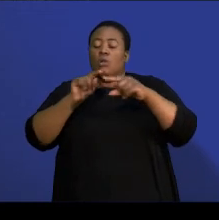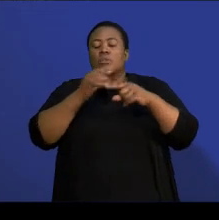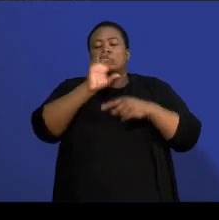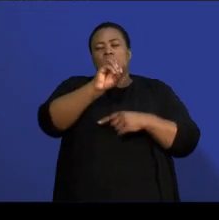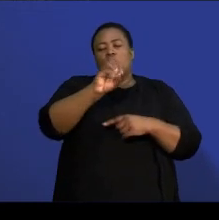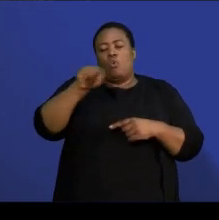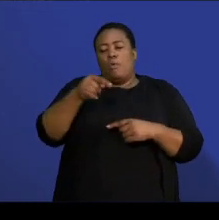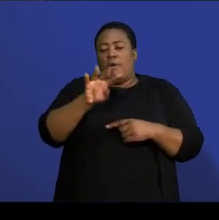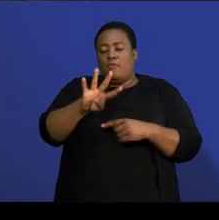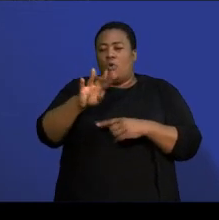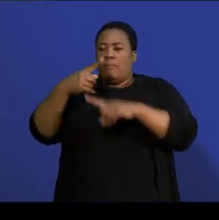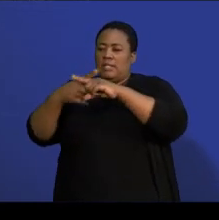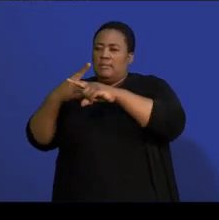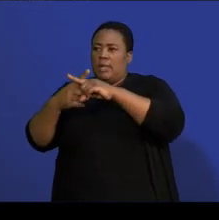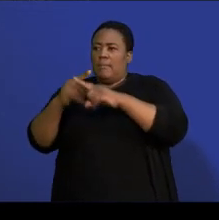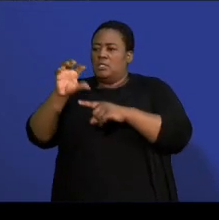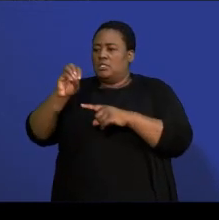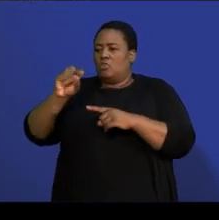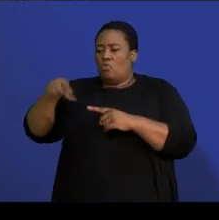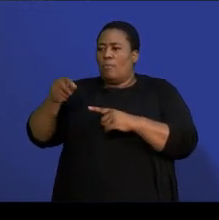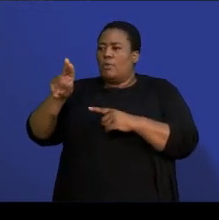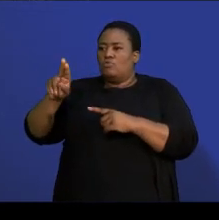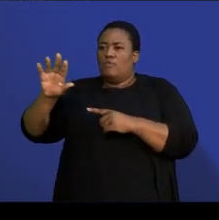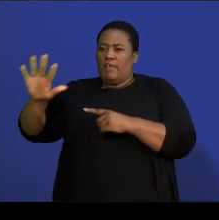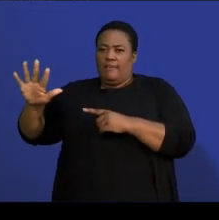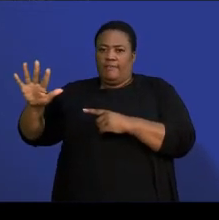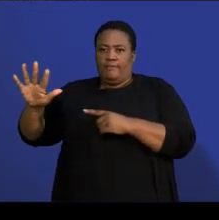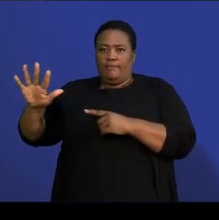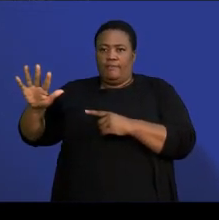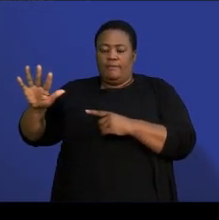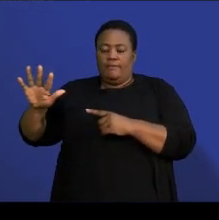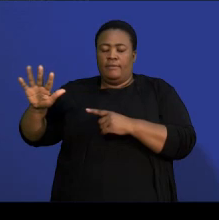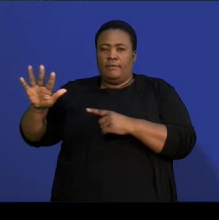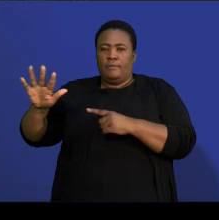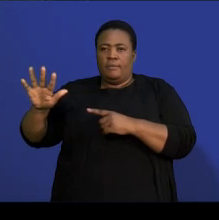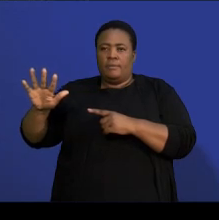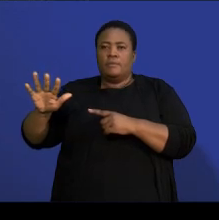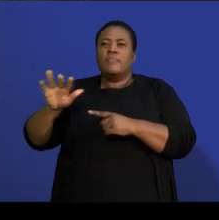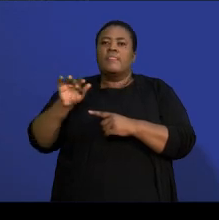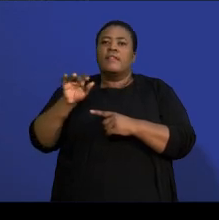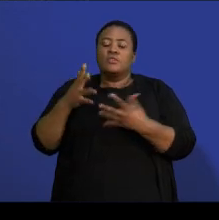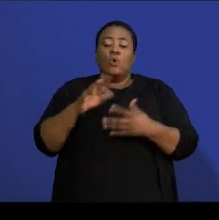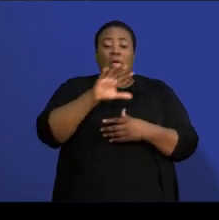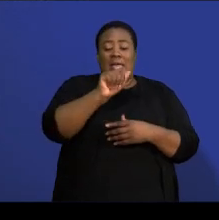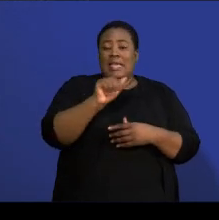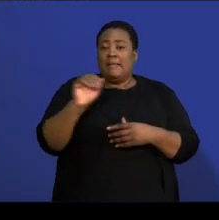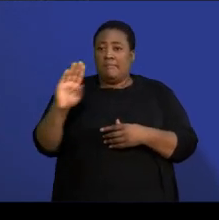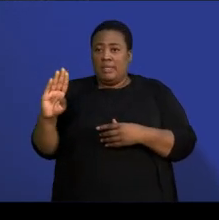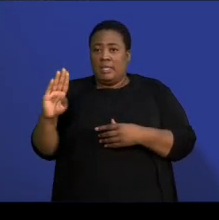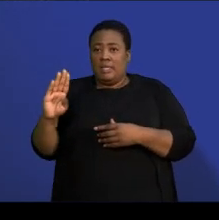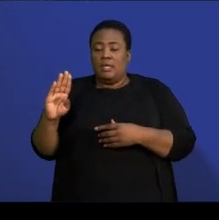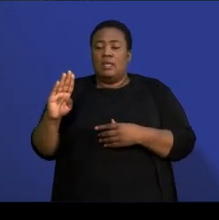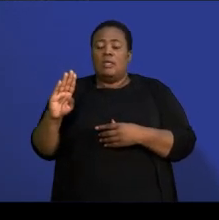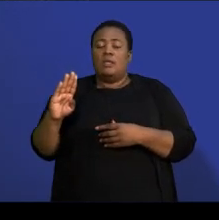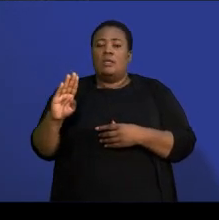,25. So, that's what the probability of A and B will be and this is